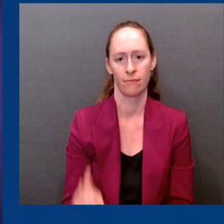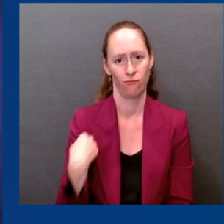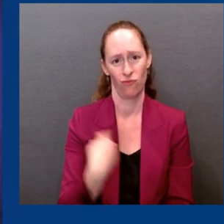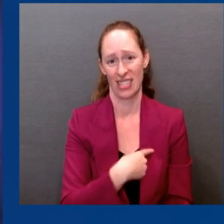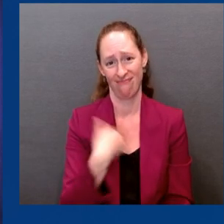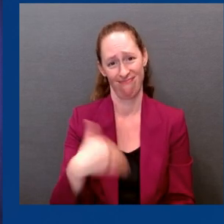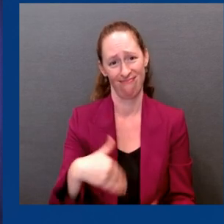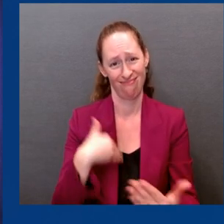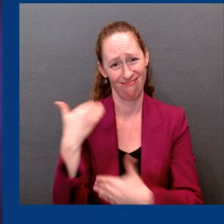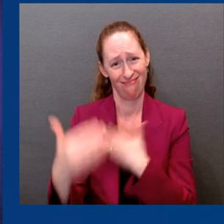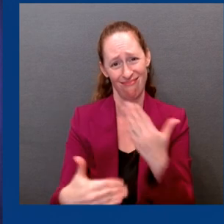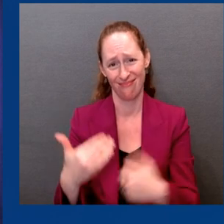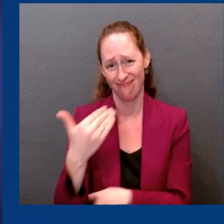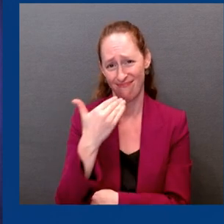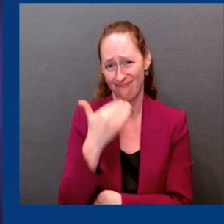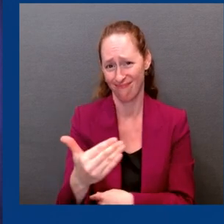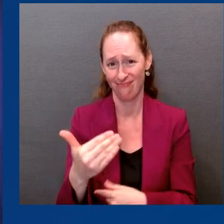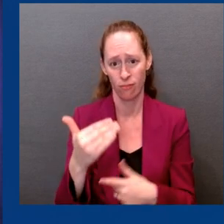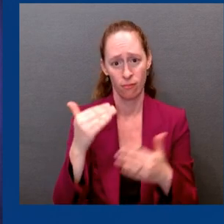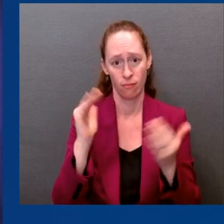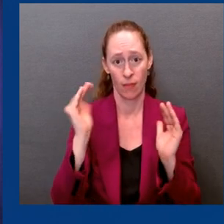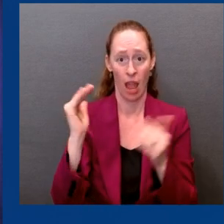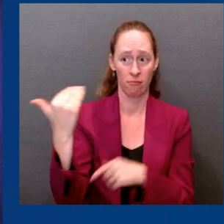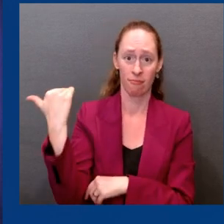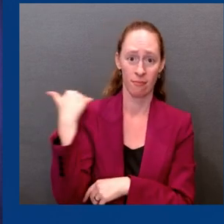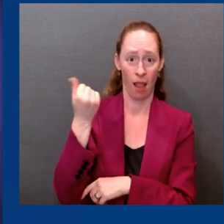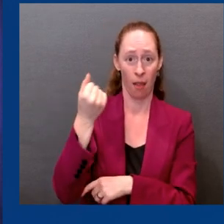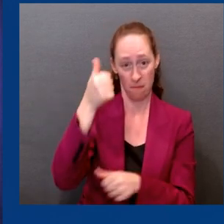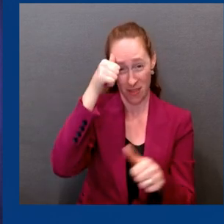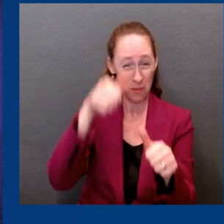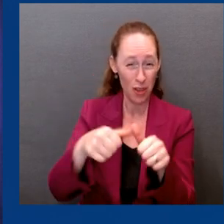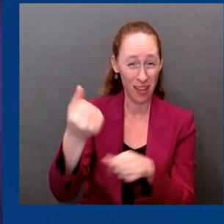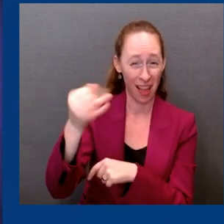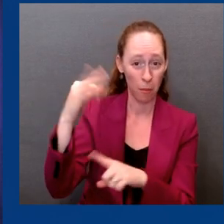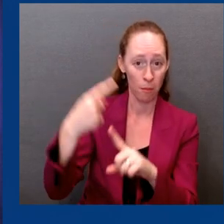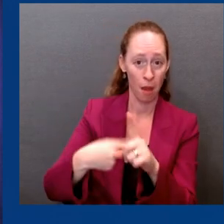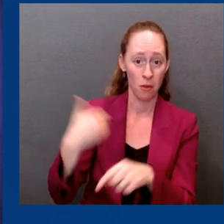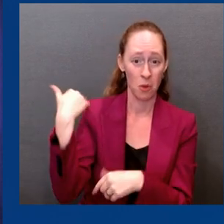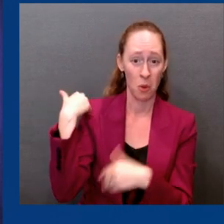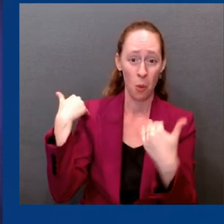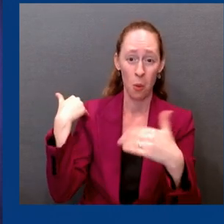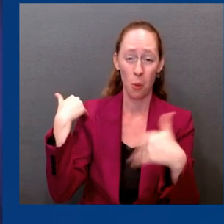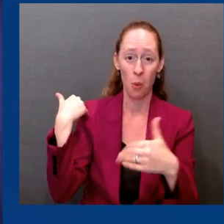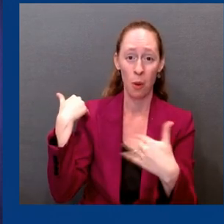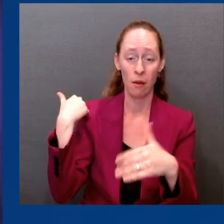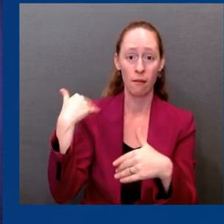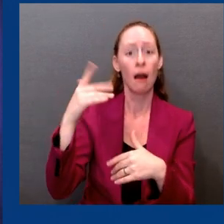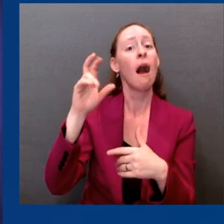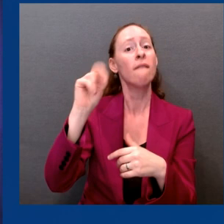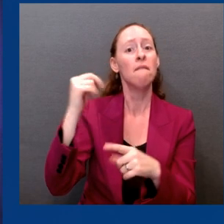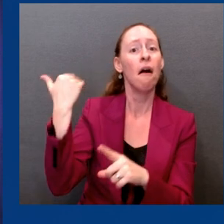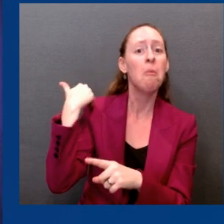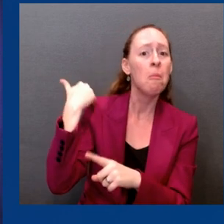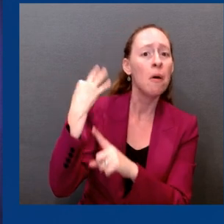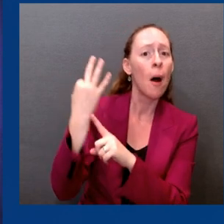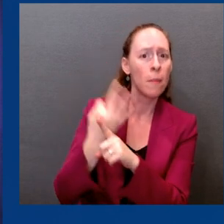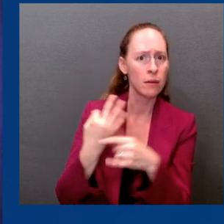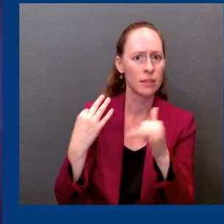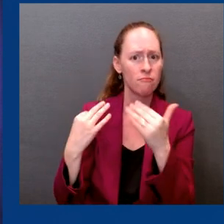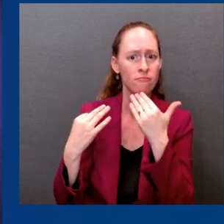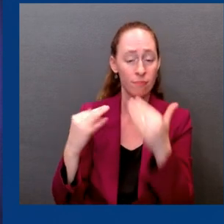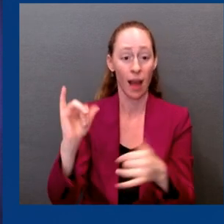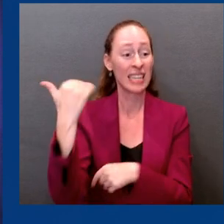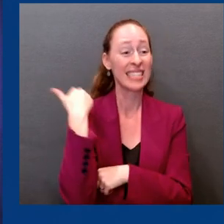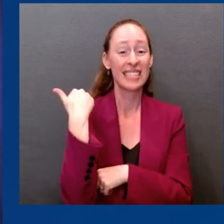months ago, or even nine months ago. This summer, we demonstrated that we know how to manage fluctuations in COVID